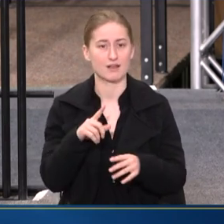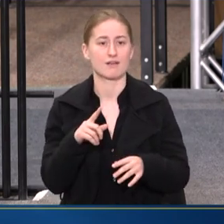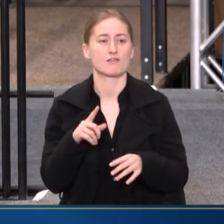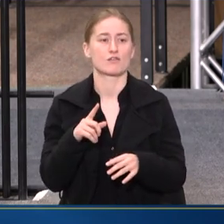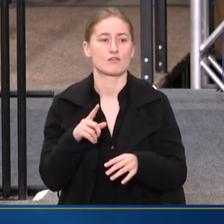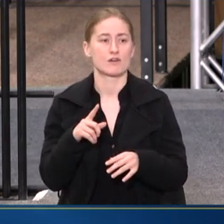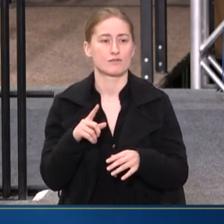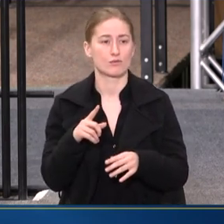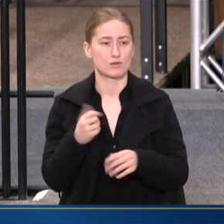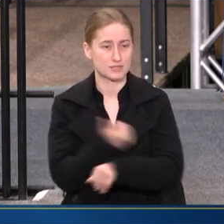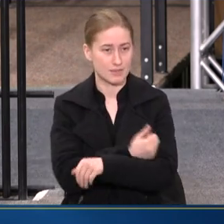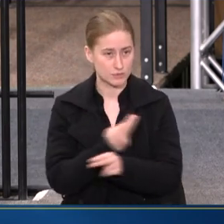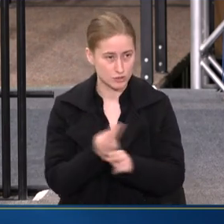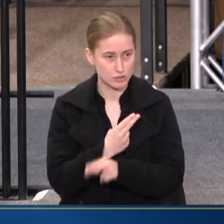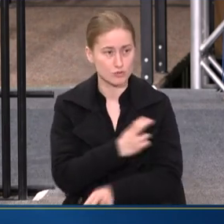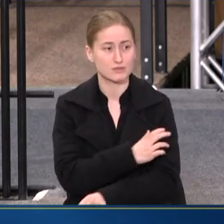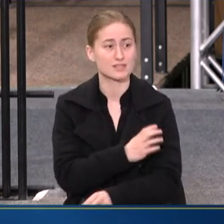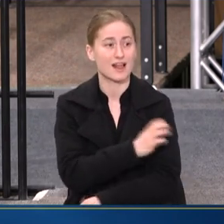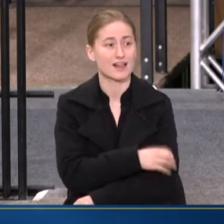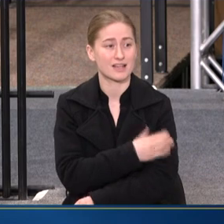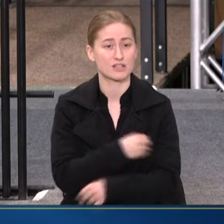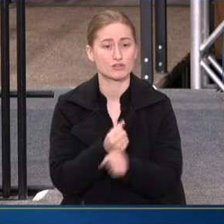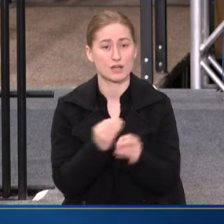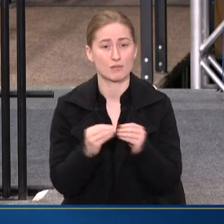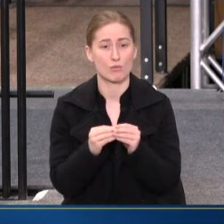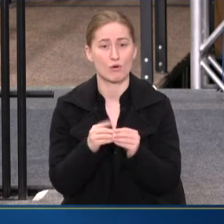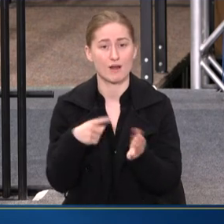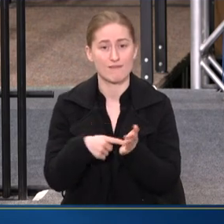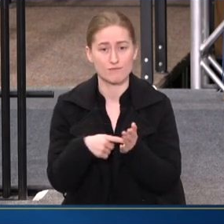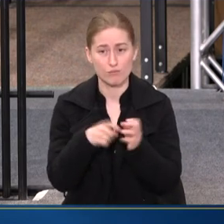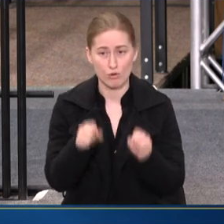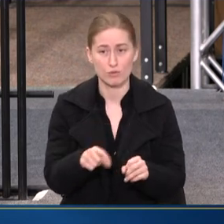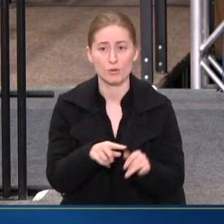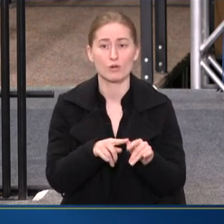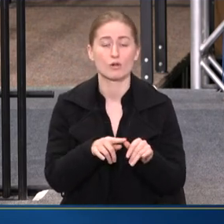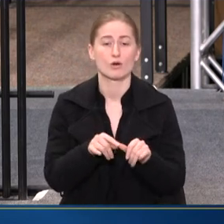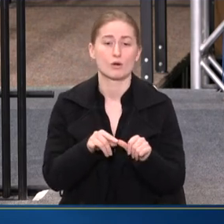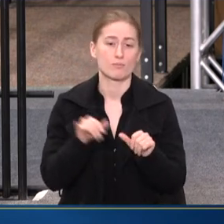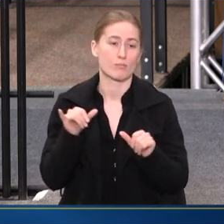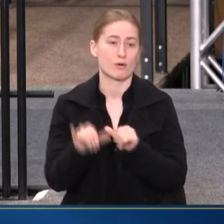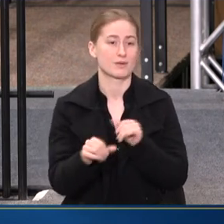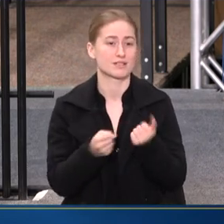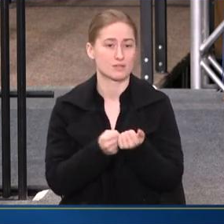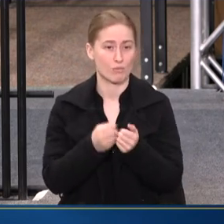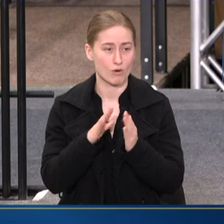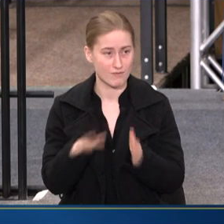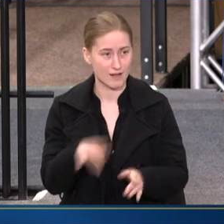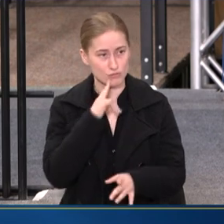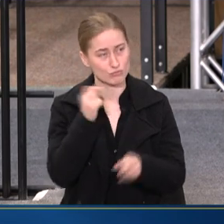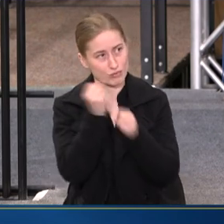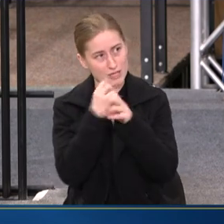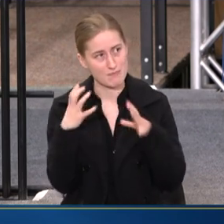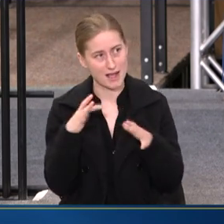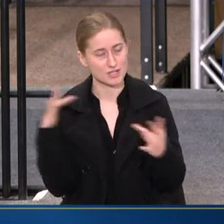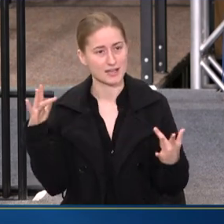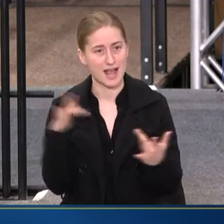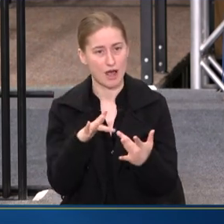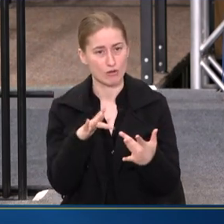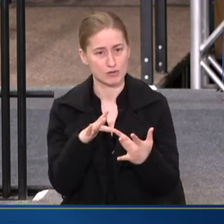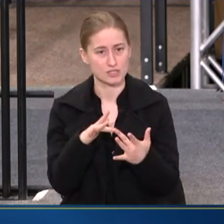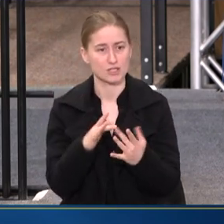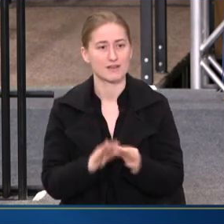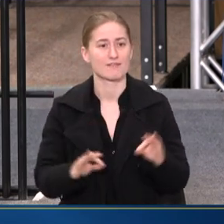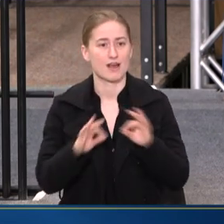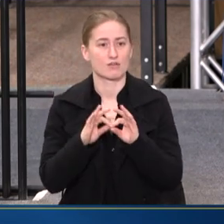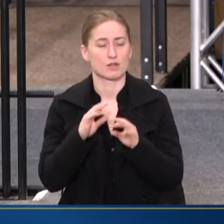abuse clinics, creating more affordable, permanent, supportive housing. And really reimagining outreach and valuing the role